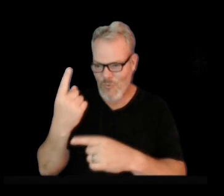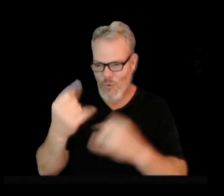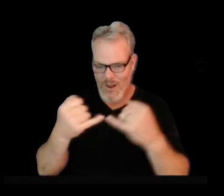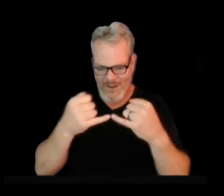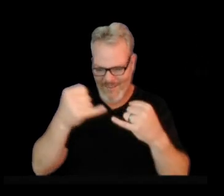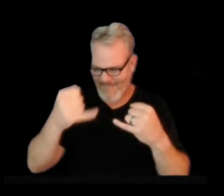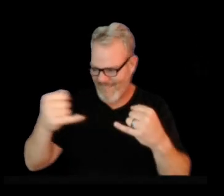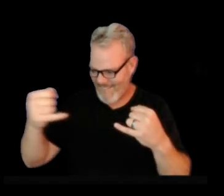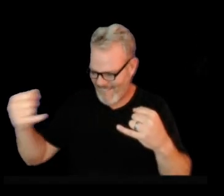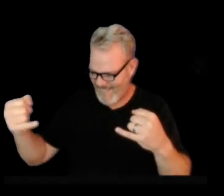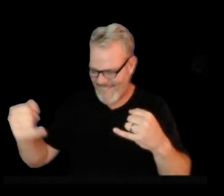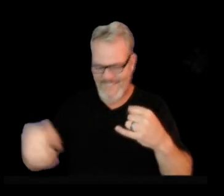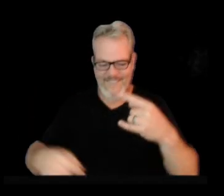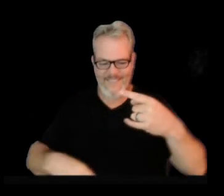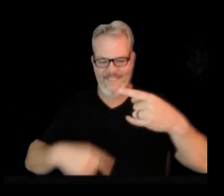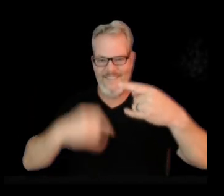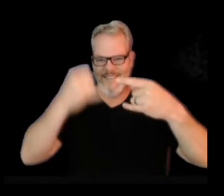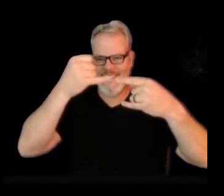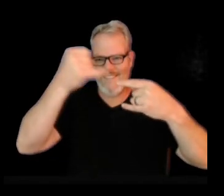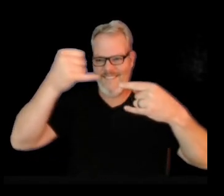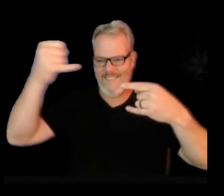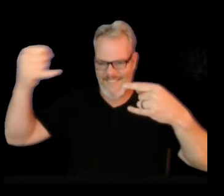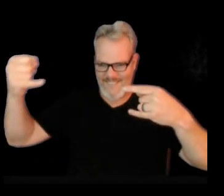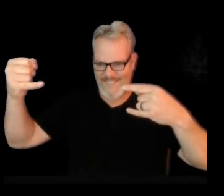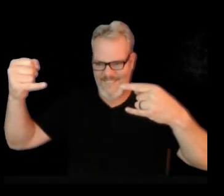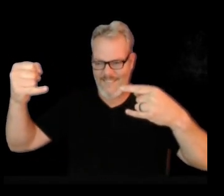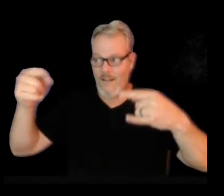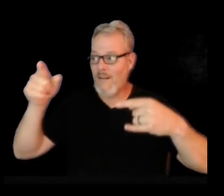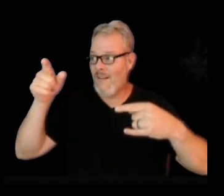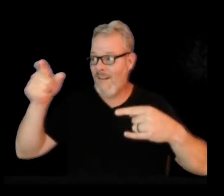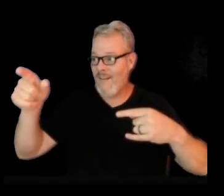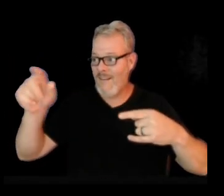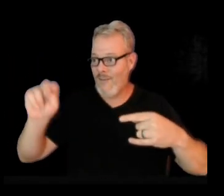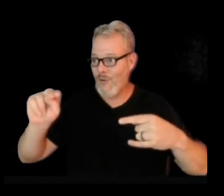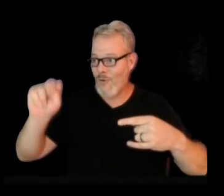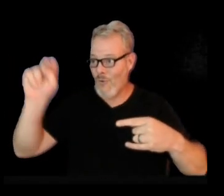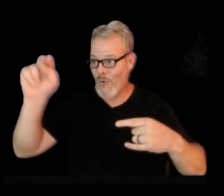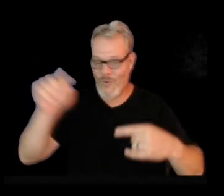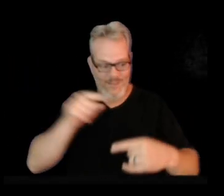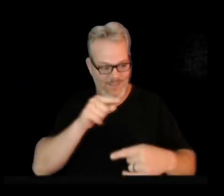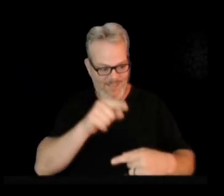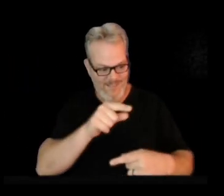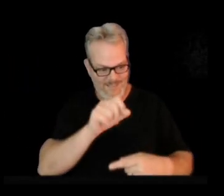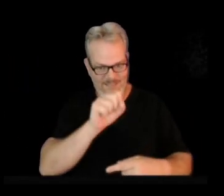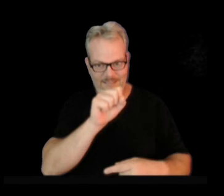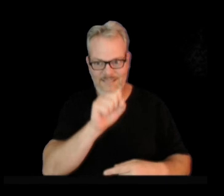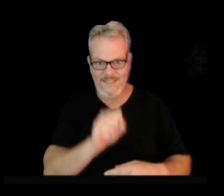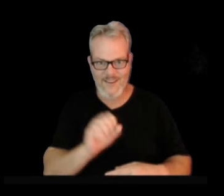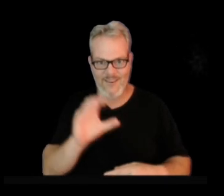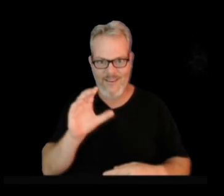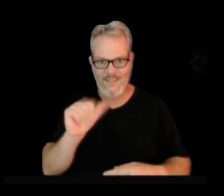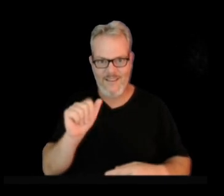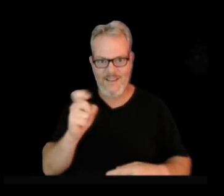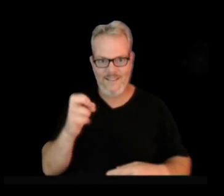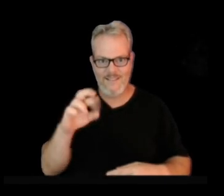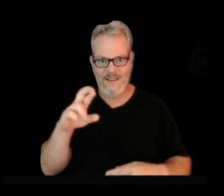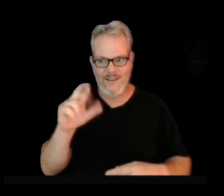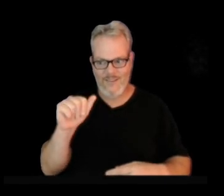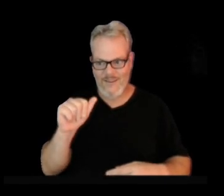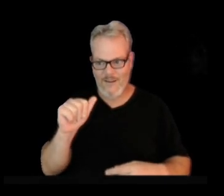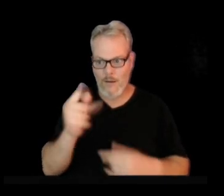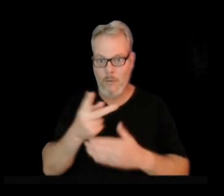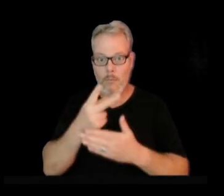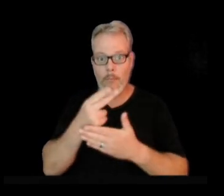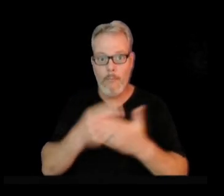main caldera and one towards the south caldera, where we've seen recent magma movement to the southwest rift. Both of these signals began